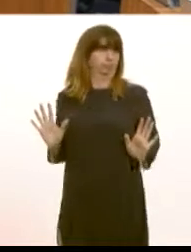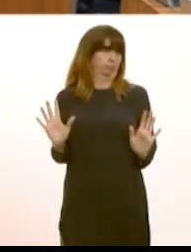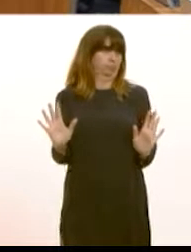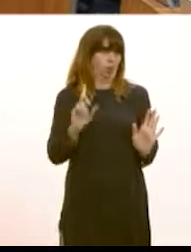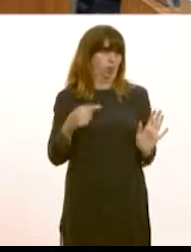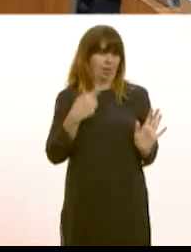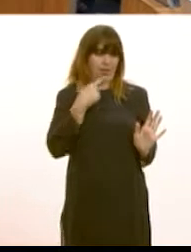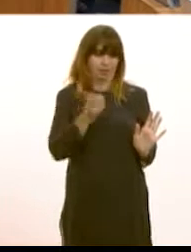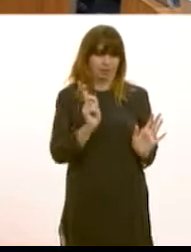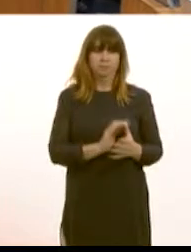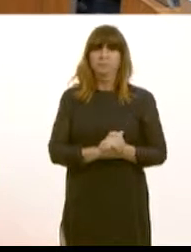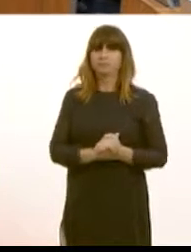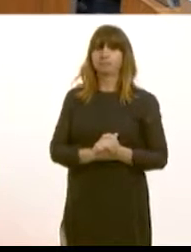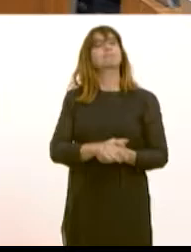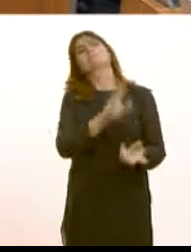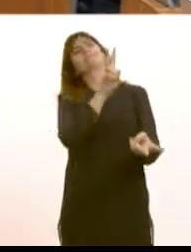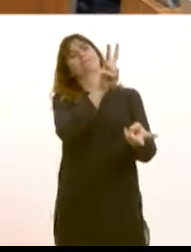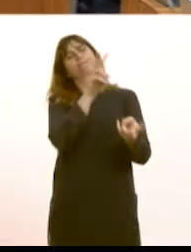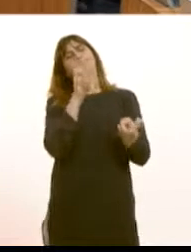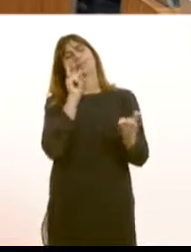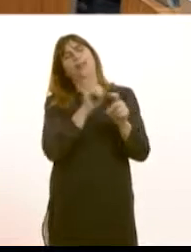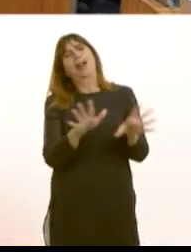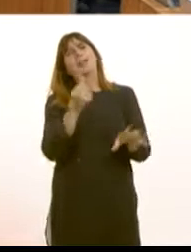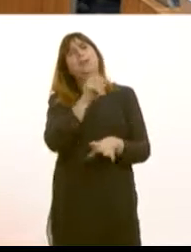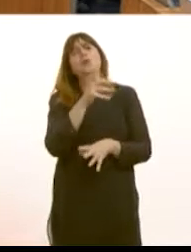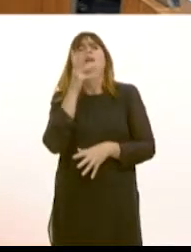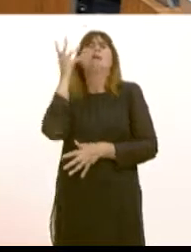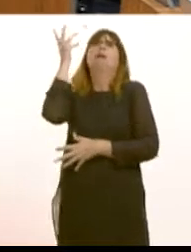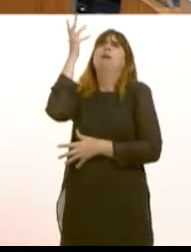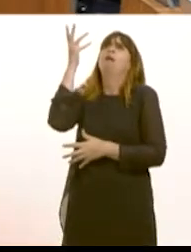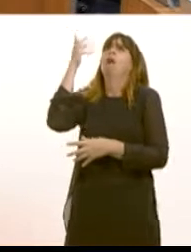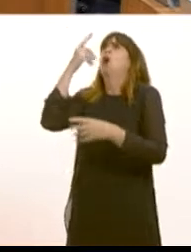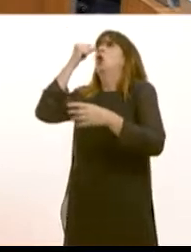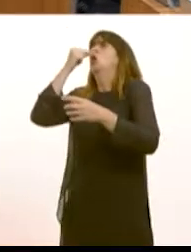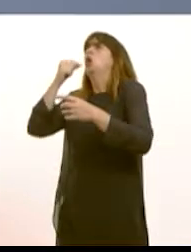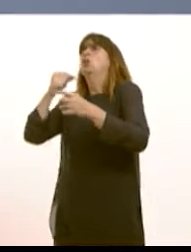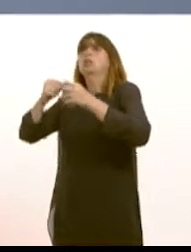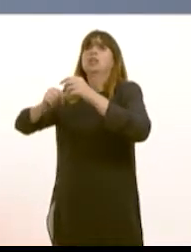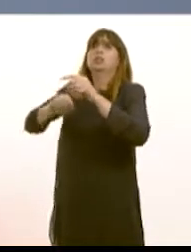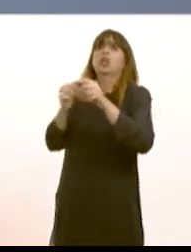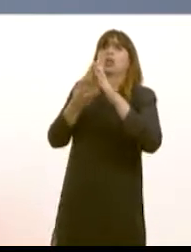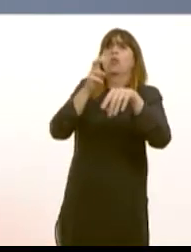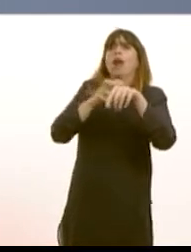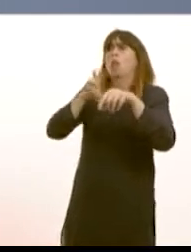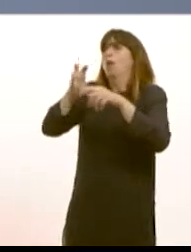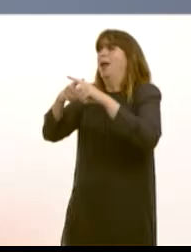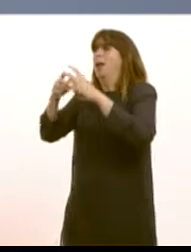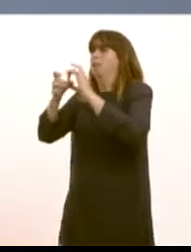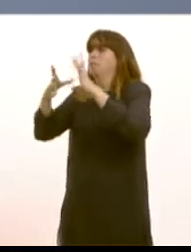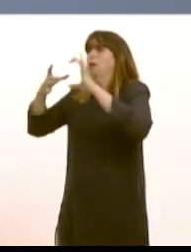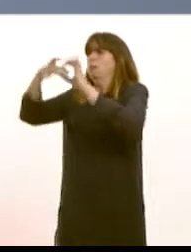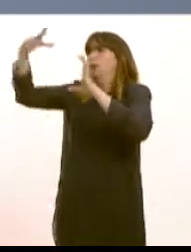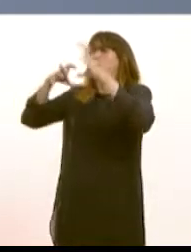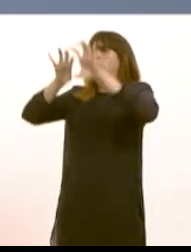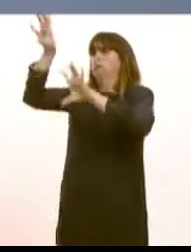First Minister, it clearly came over that you were fantasising again about the break-up of the United Kingdom which is something you spend a lot of time talking about these days